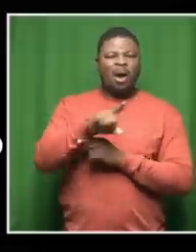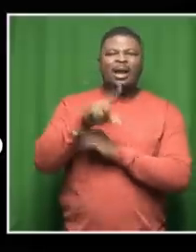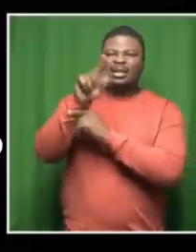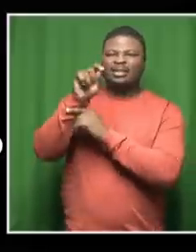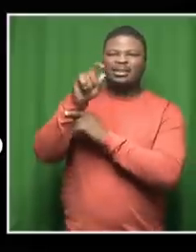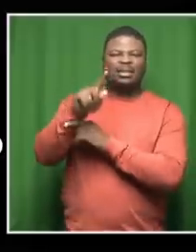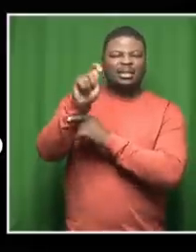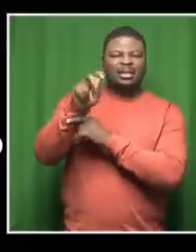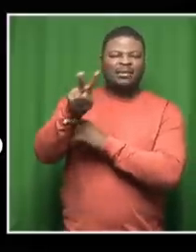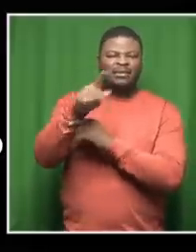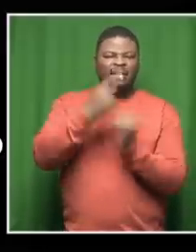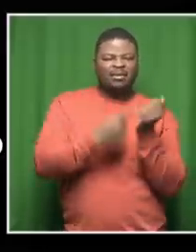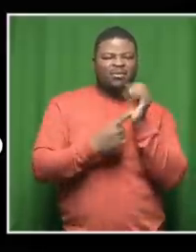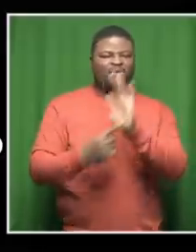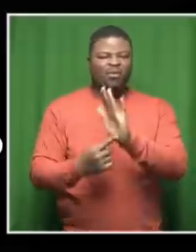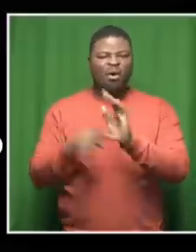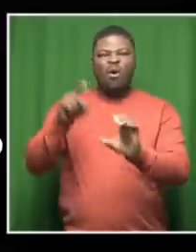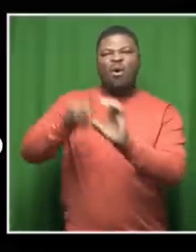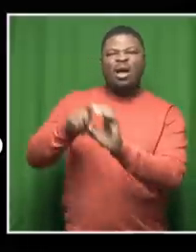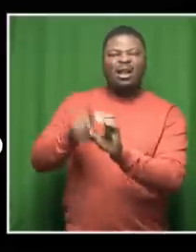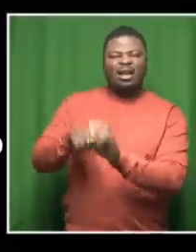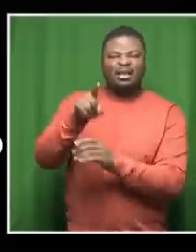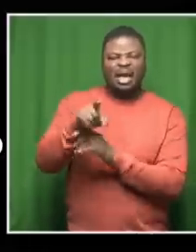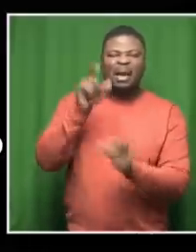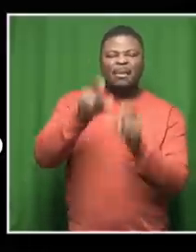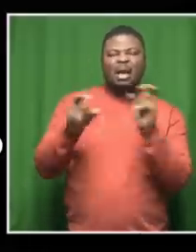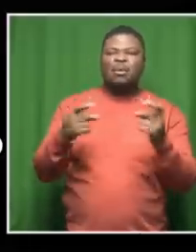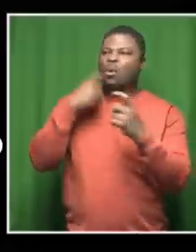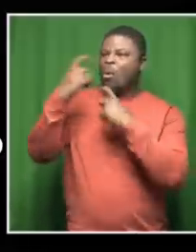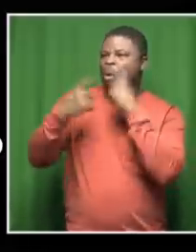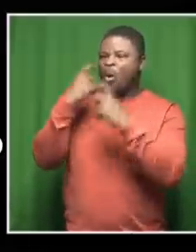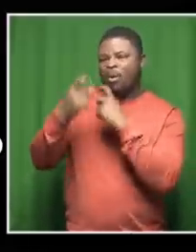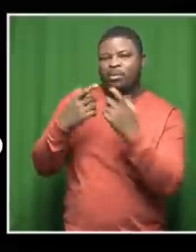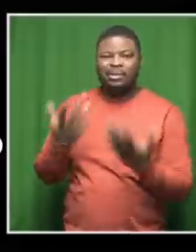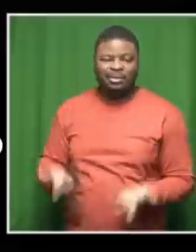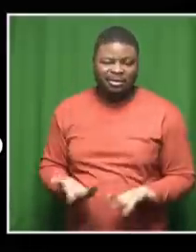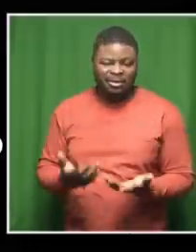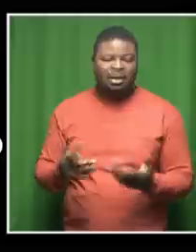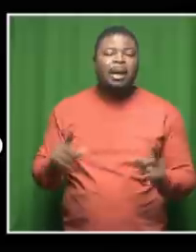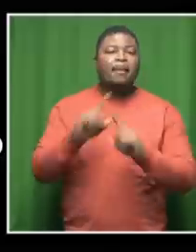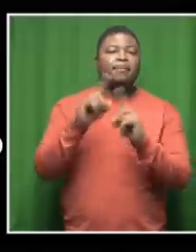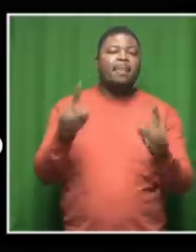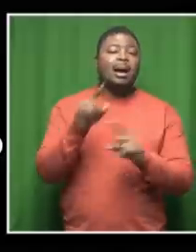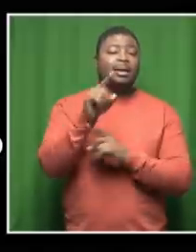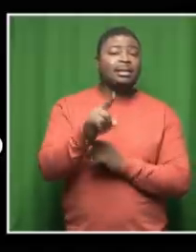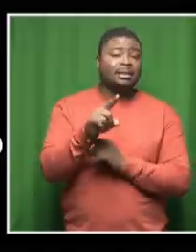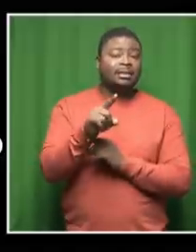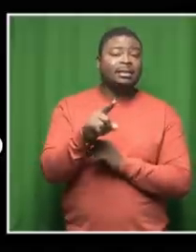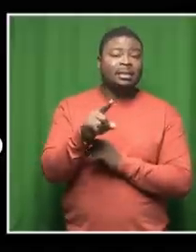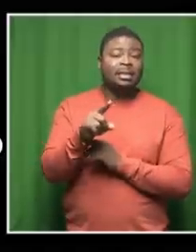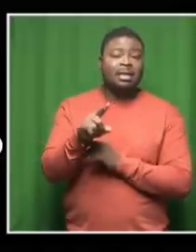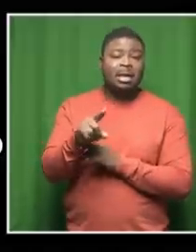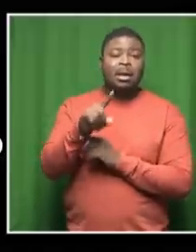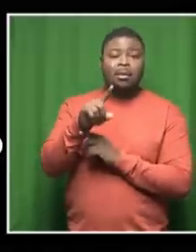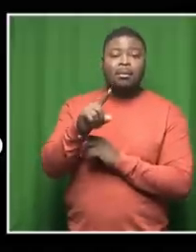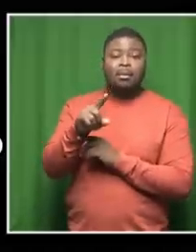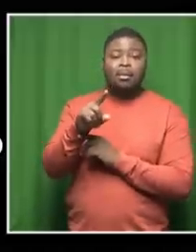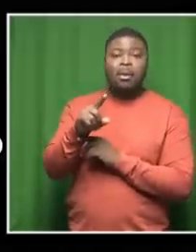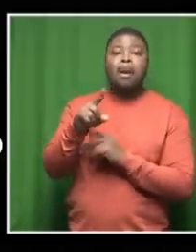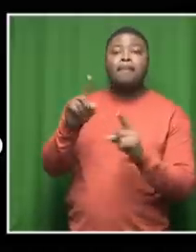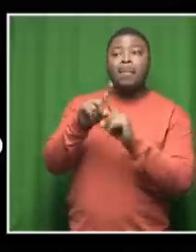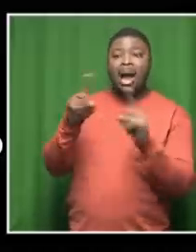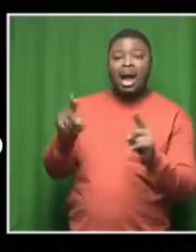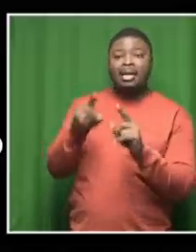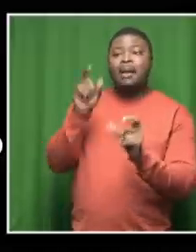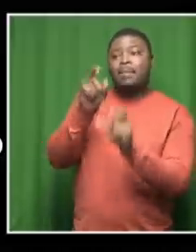all sorts of things there people were quite miffed at some point but uh this is what actually caught the